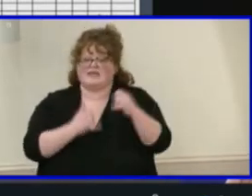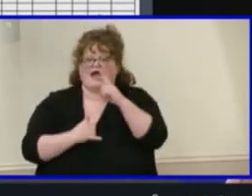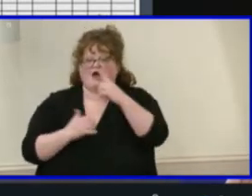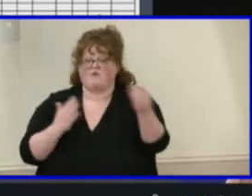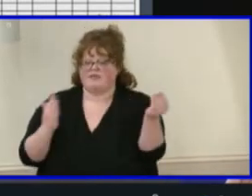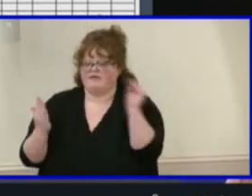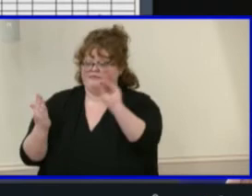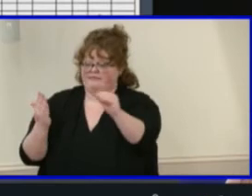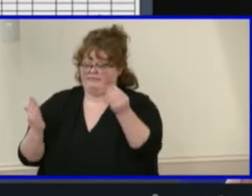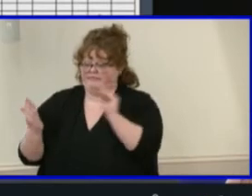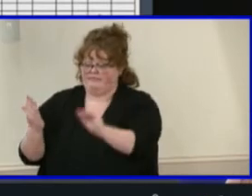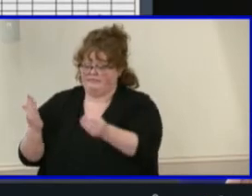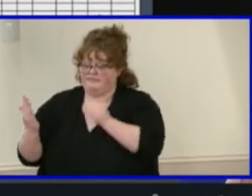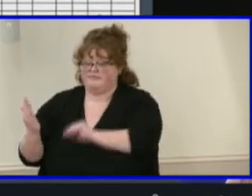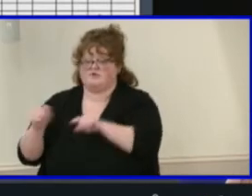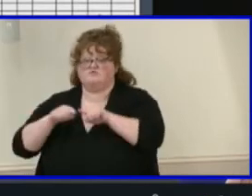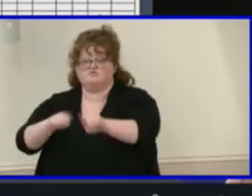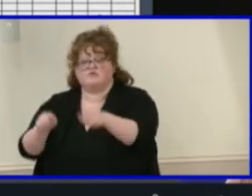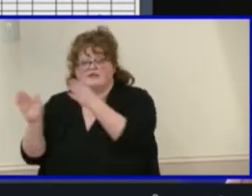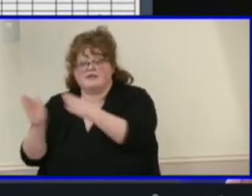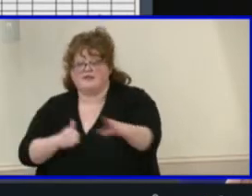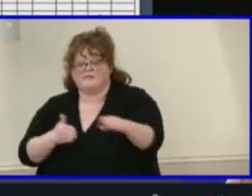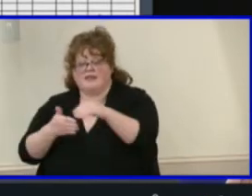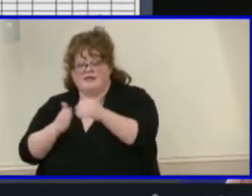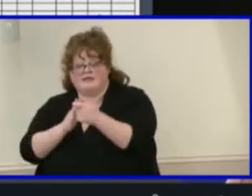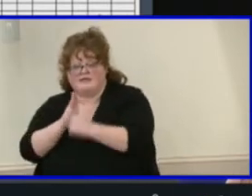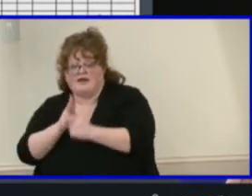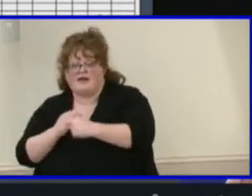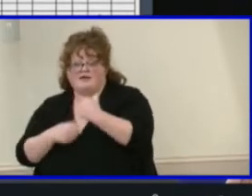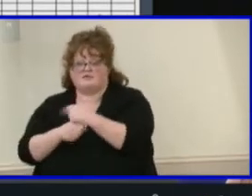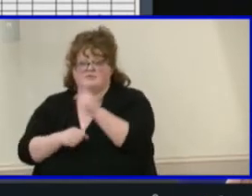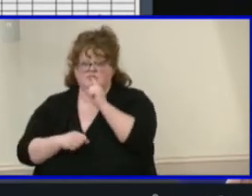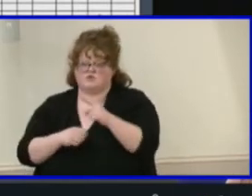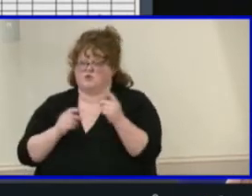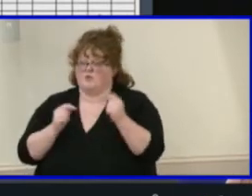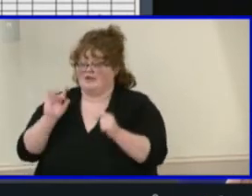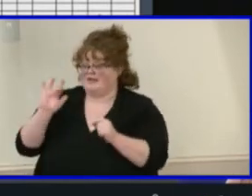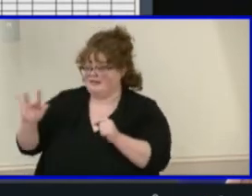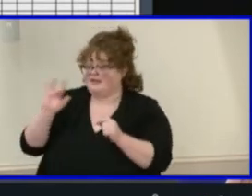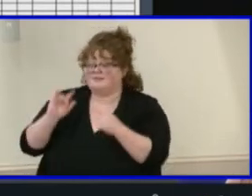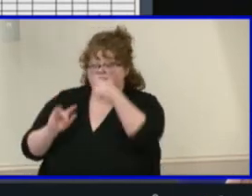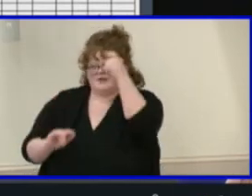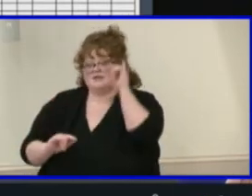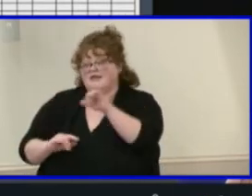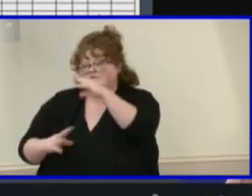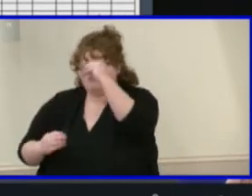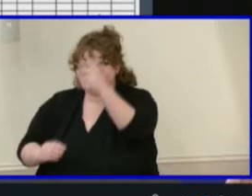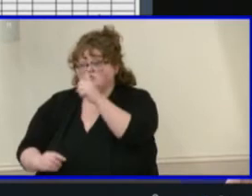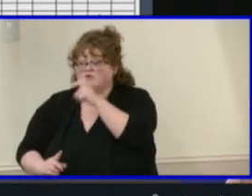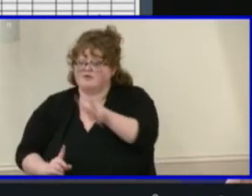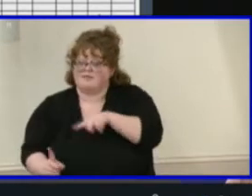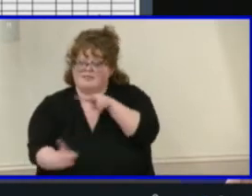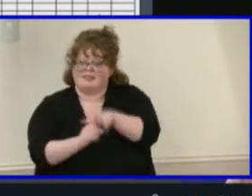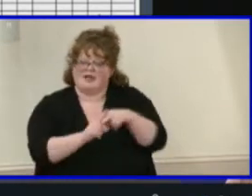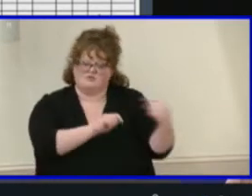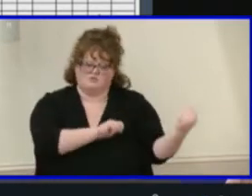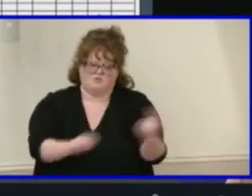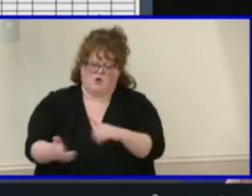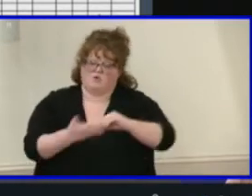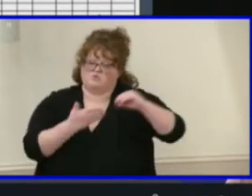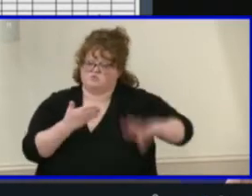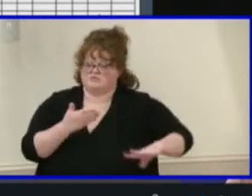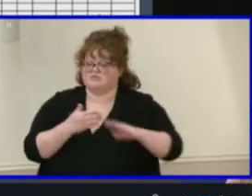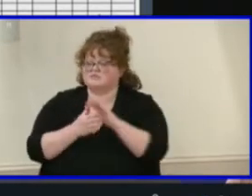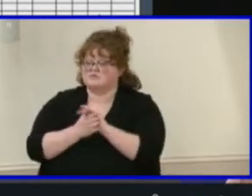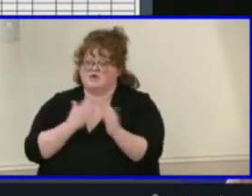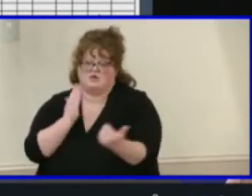through the quick tab navigation, as this information directly applies to all HCPS students. Additionally, a new tool